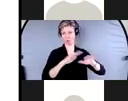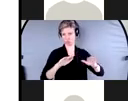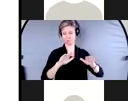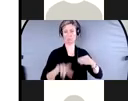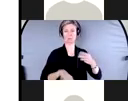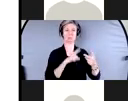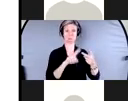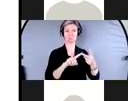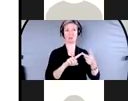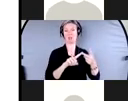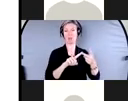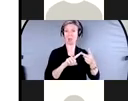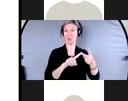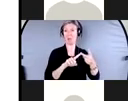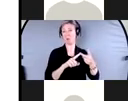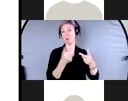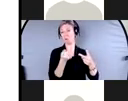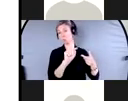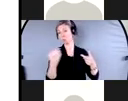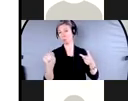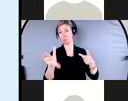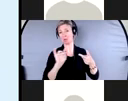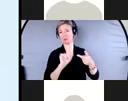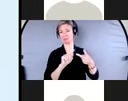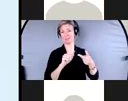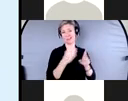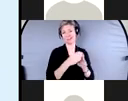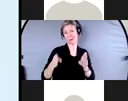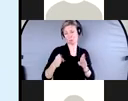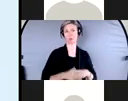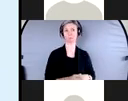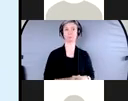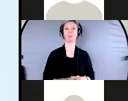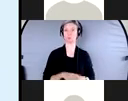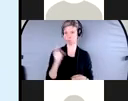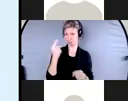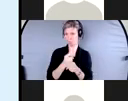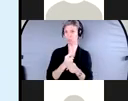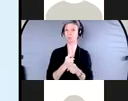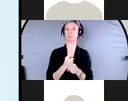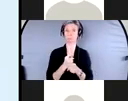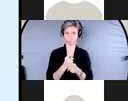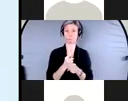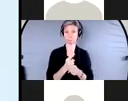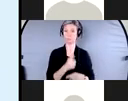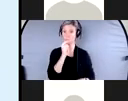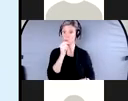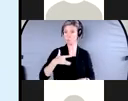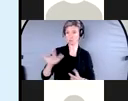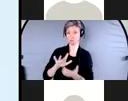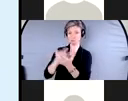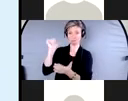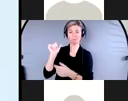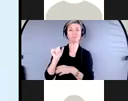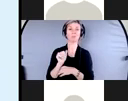So you're correct. So when we look at the perpetrators of financial abuse, the majority are adult children